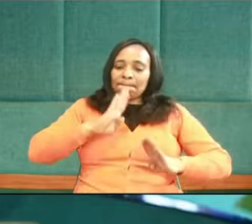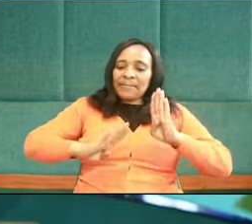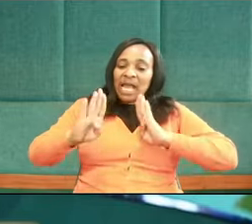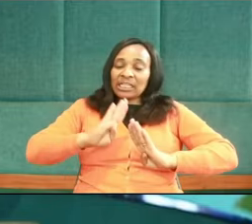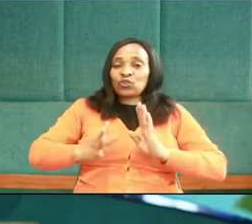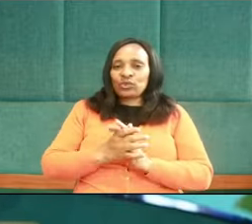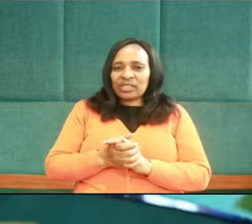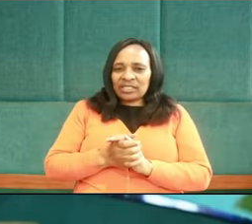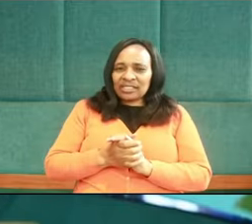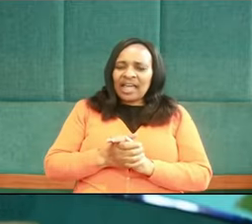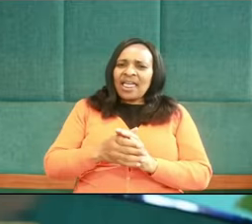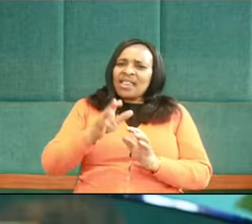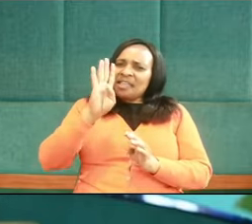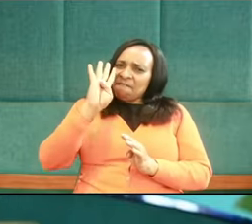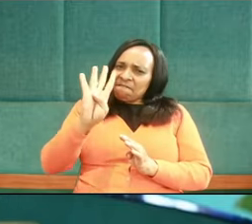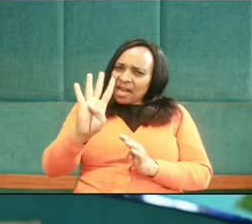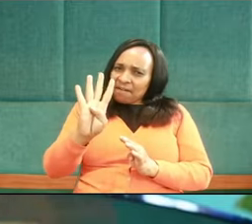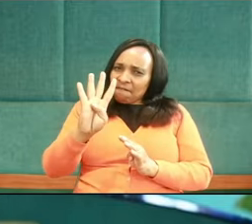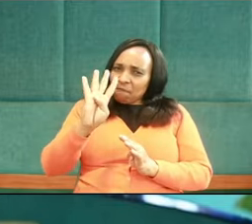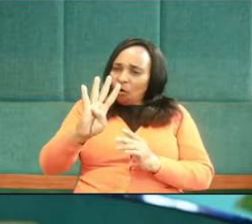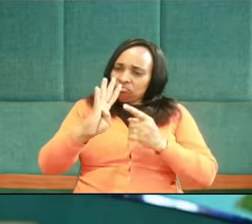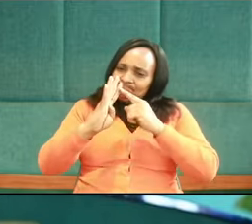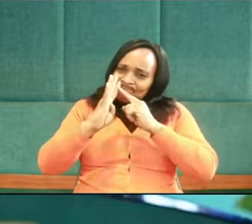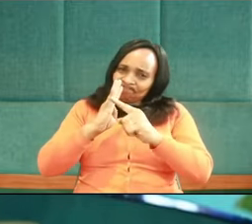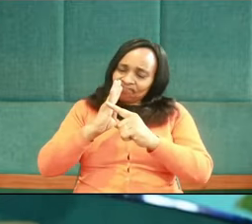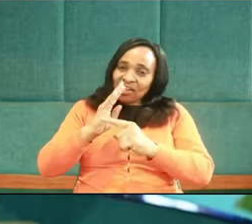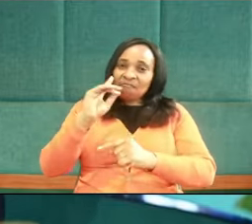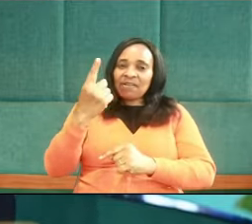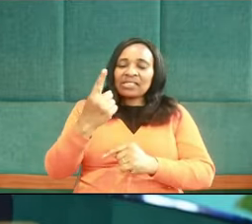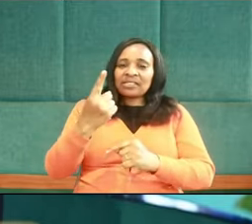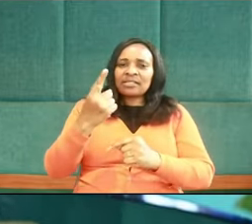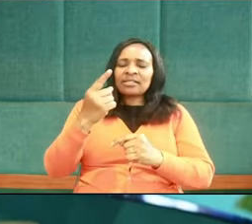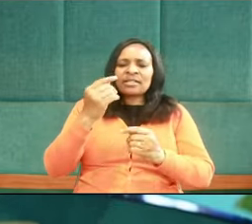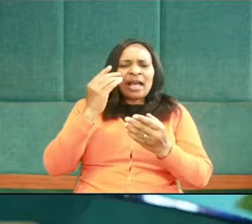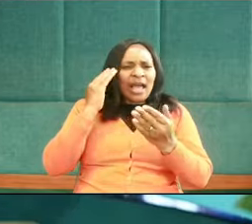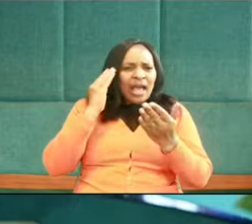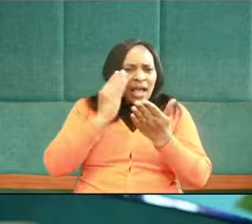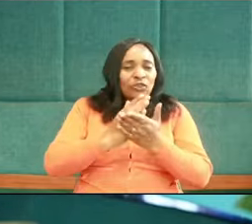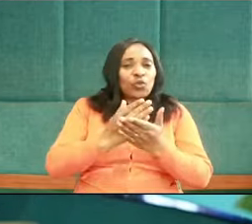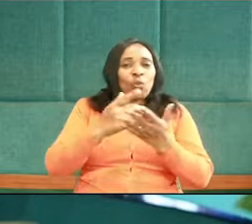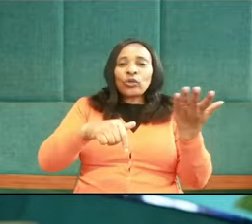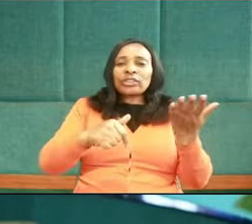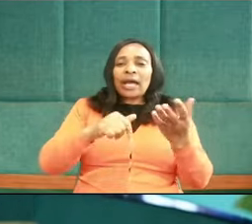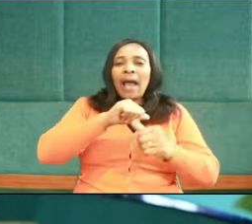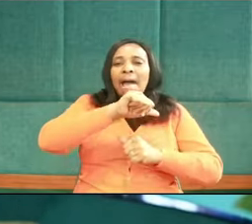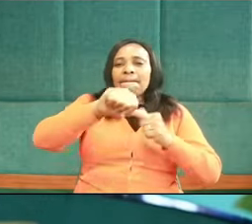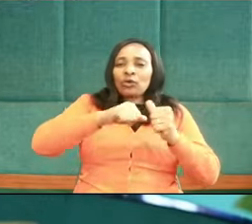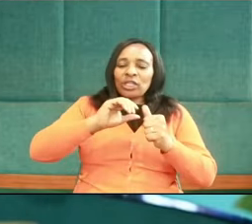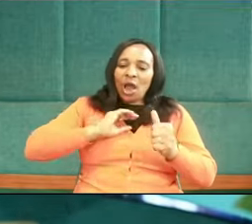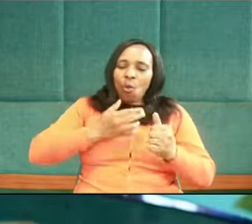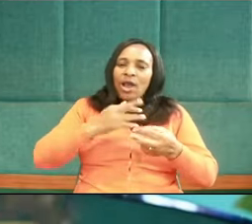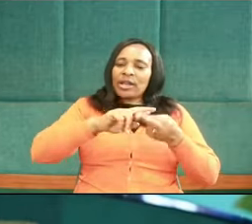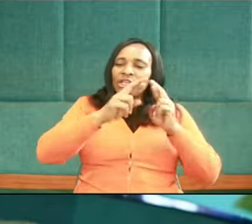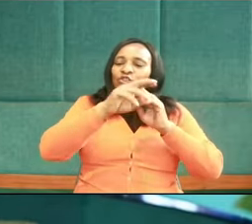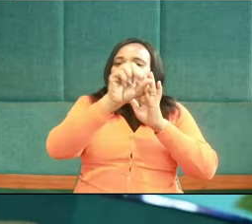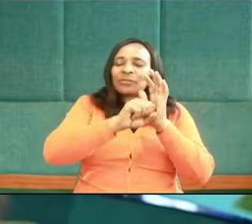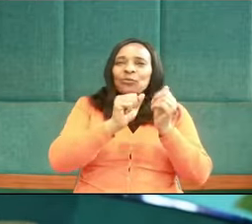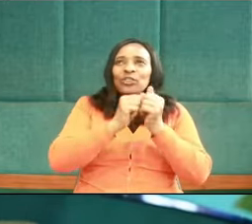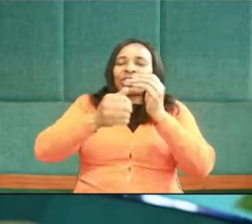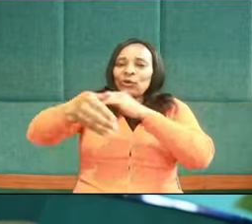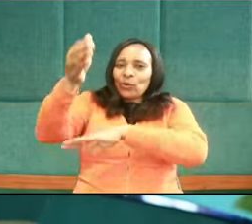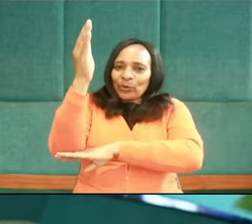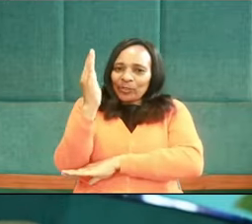first four beatitudes are actually about our relationship with God.